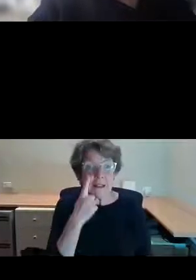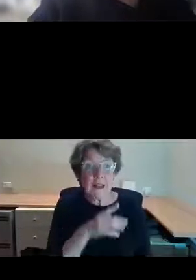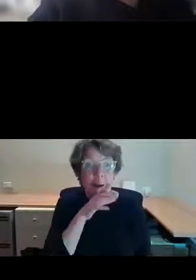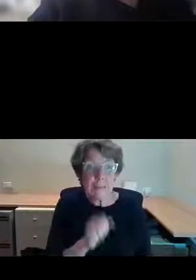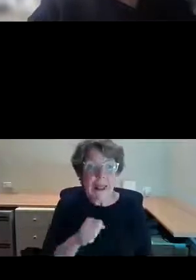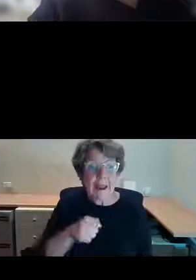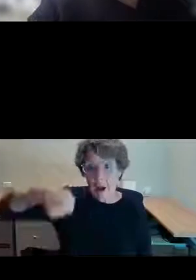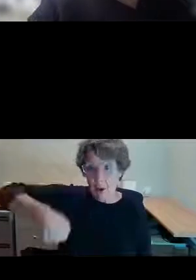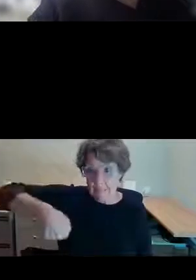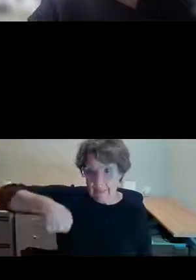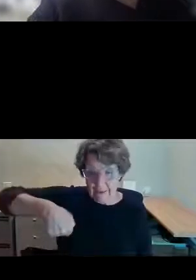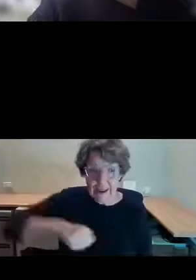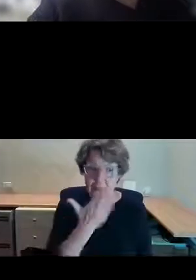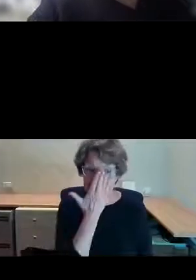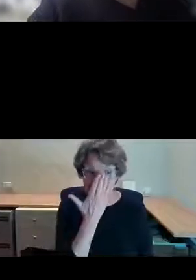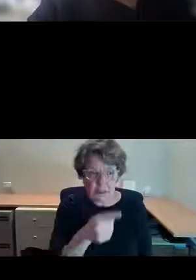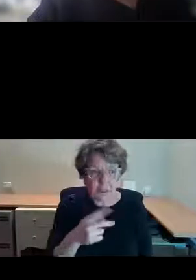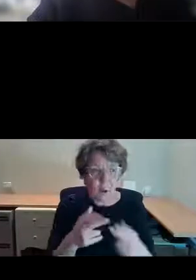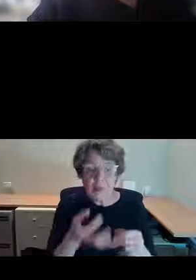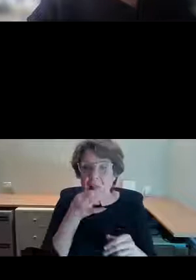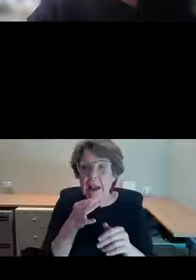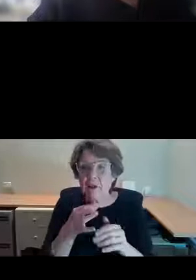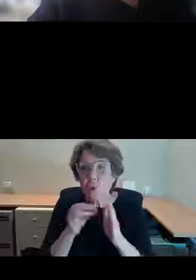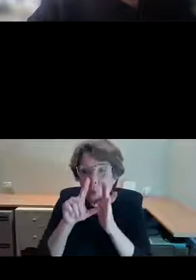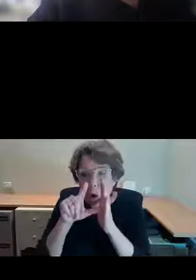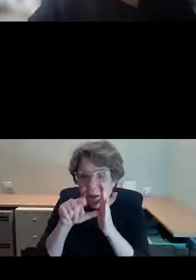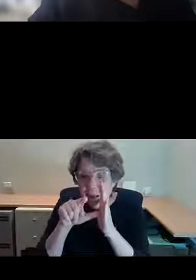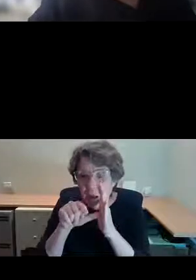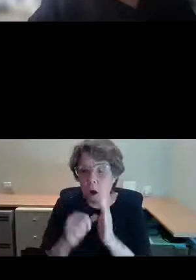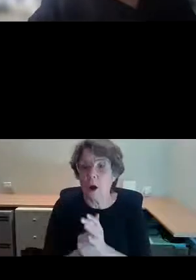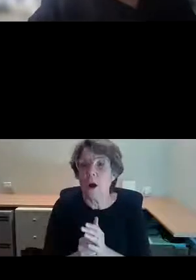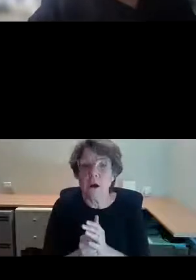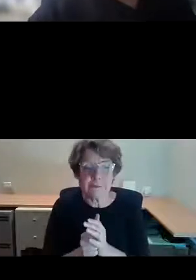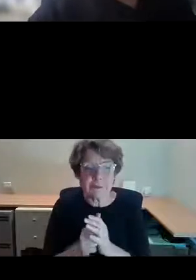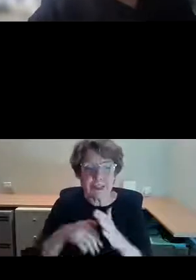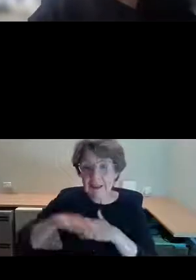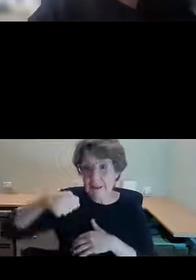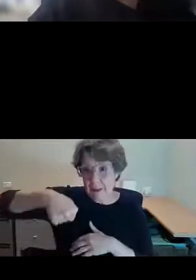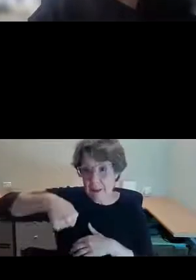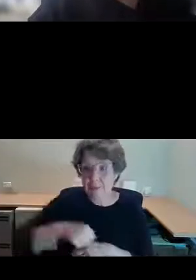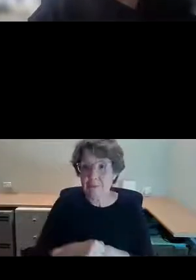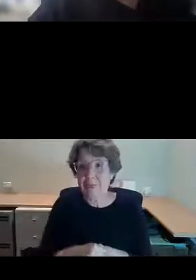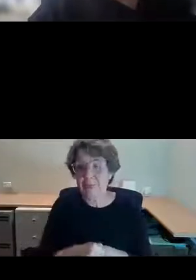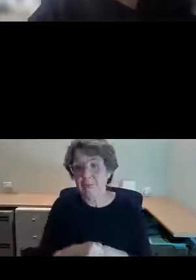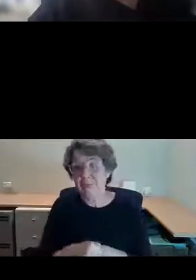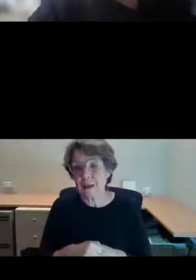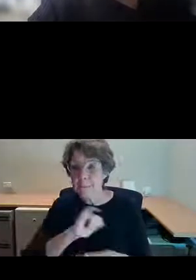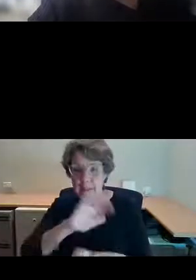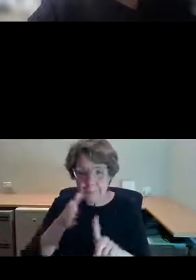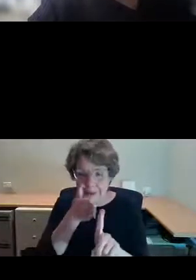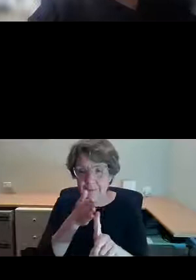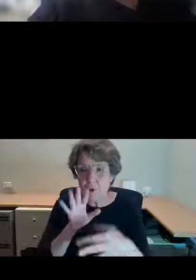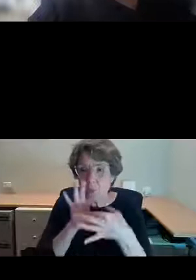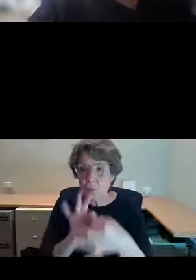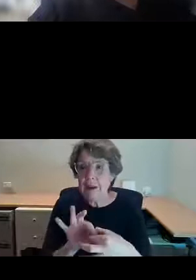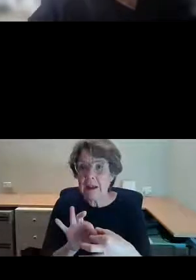with a little winding clock in his back, presumably a reference to the tradition